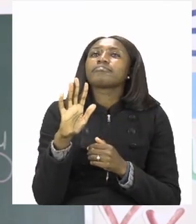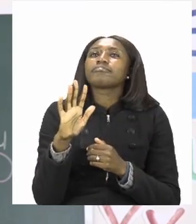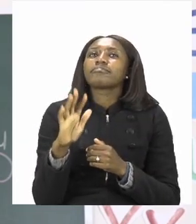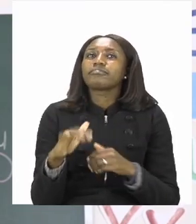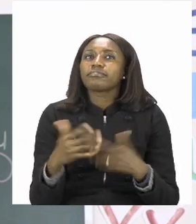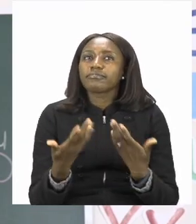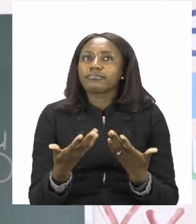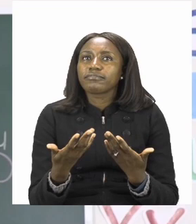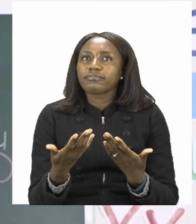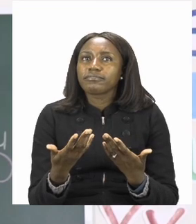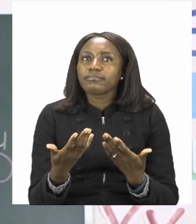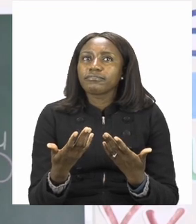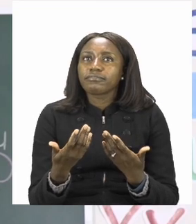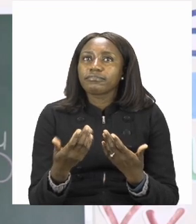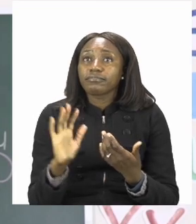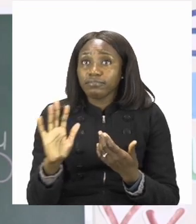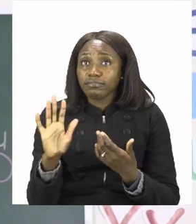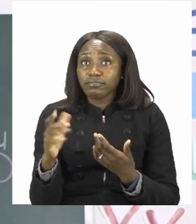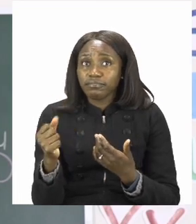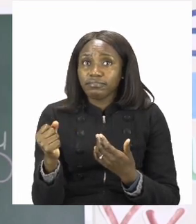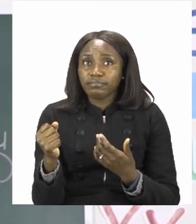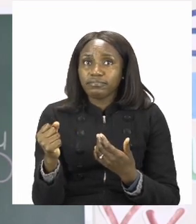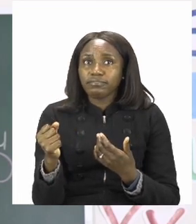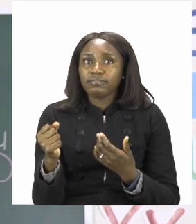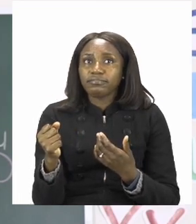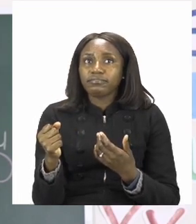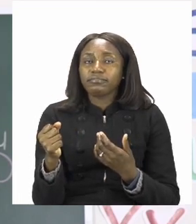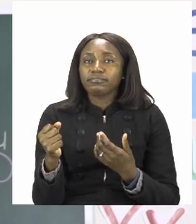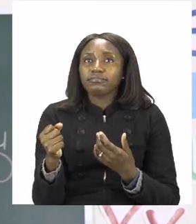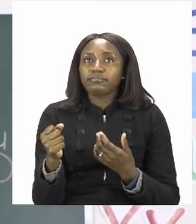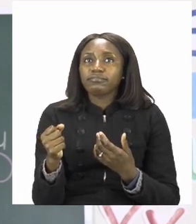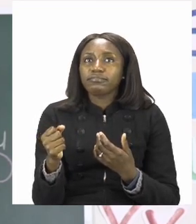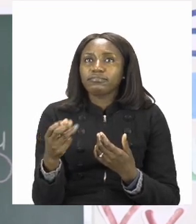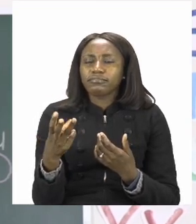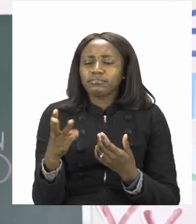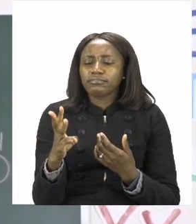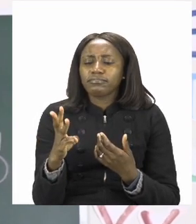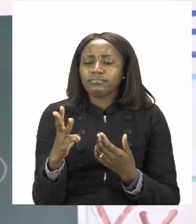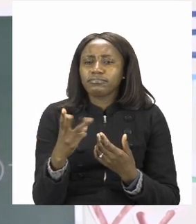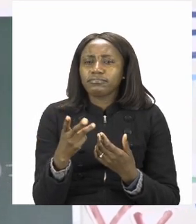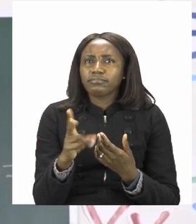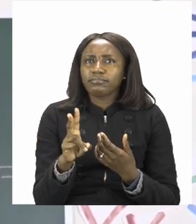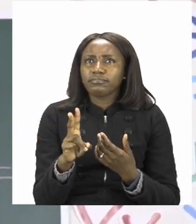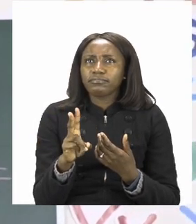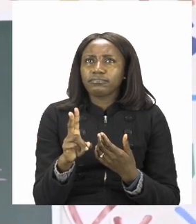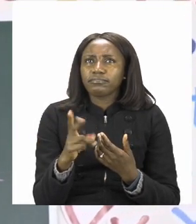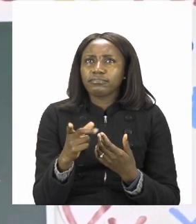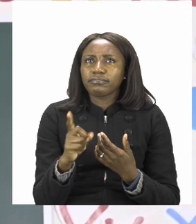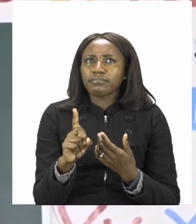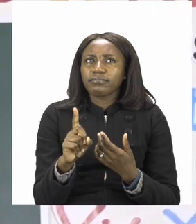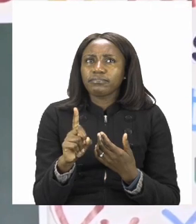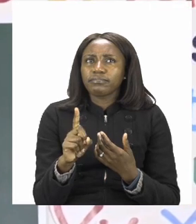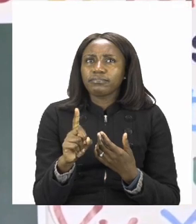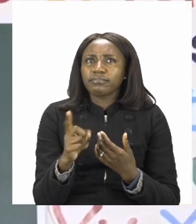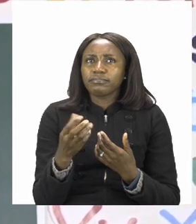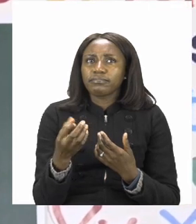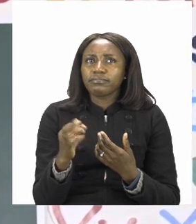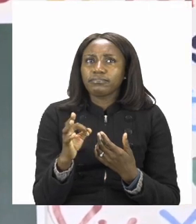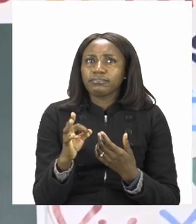5 is already there. And then we can say 6, 7, 8,